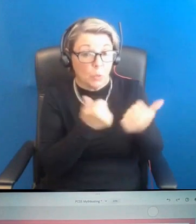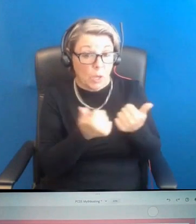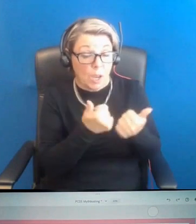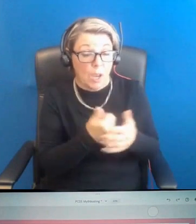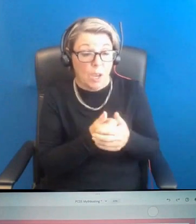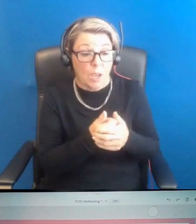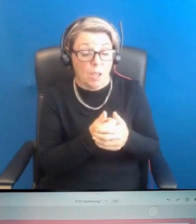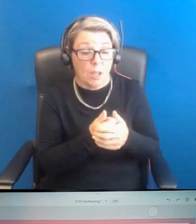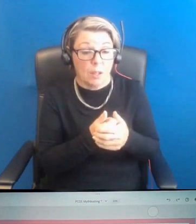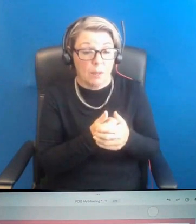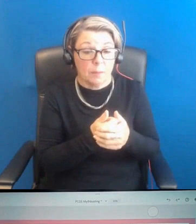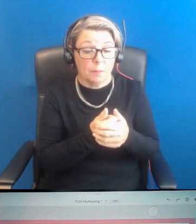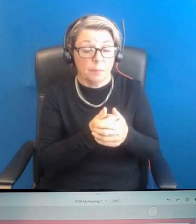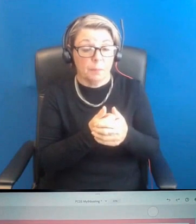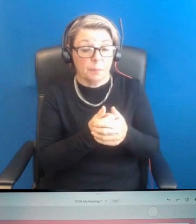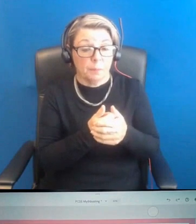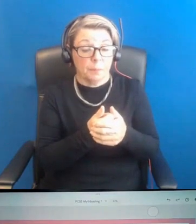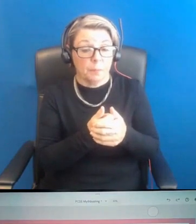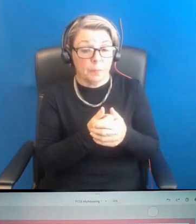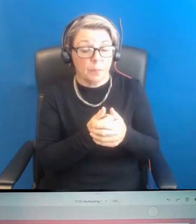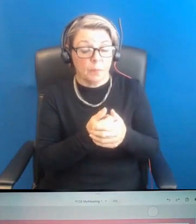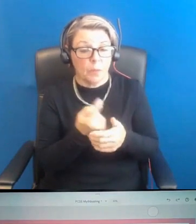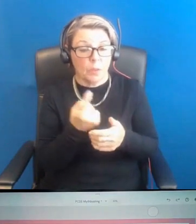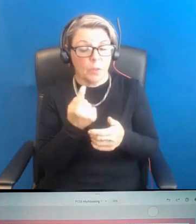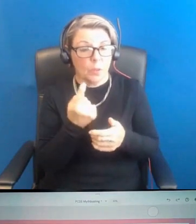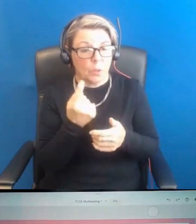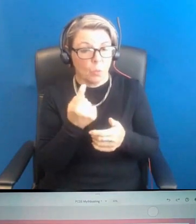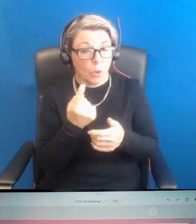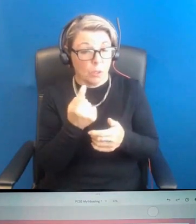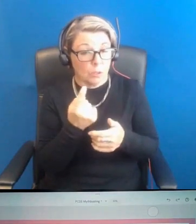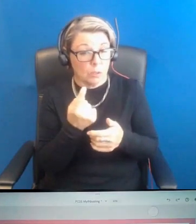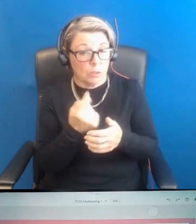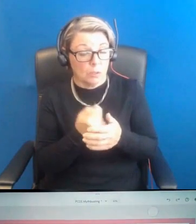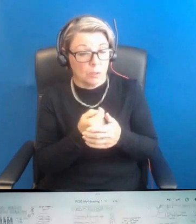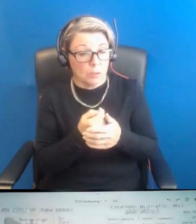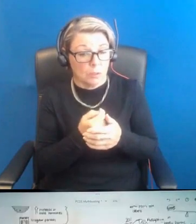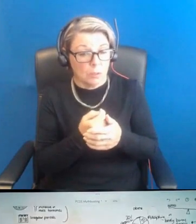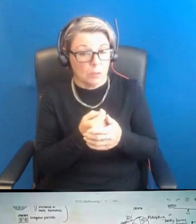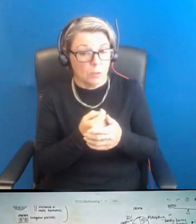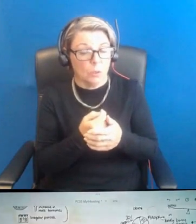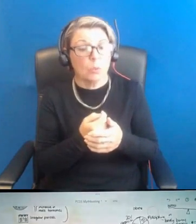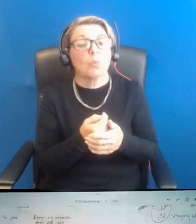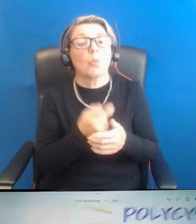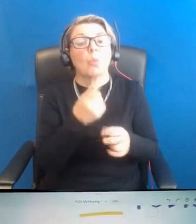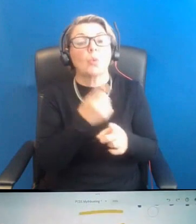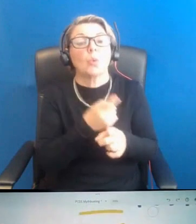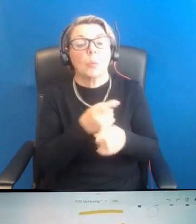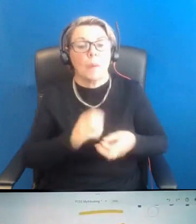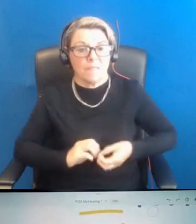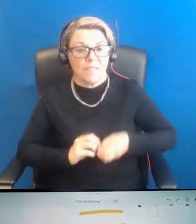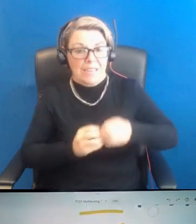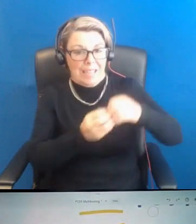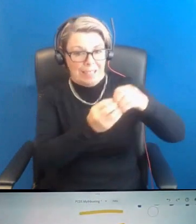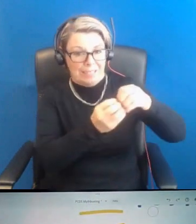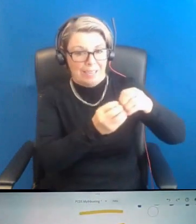Professor Duncan. So one was about, and you did refer to this in relation to contraception and fertility. But, you know,